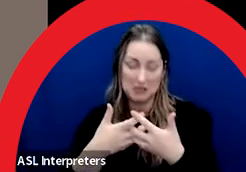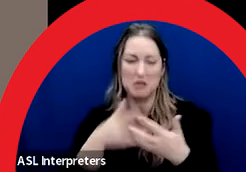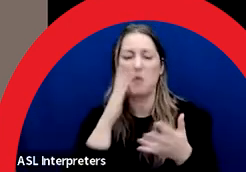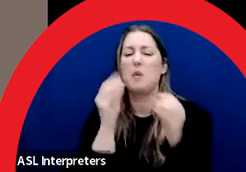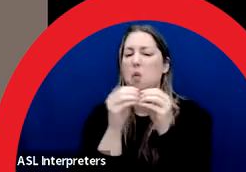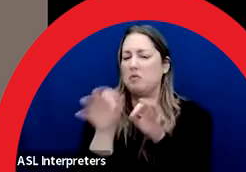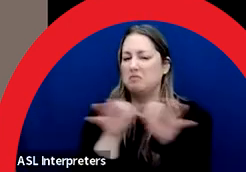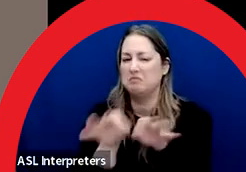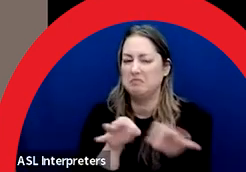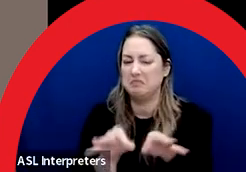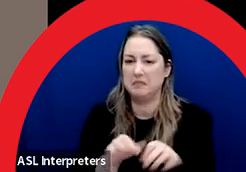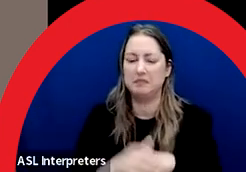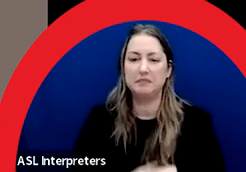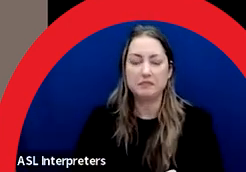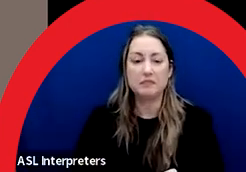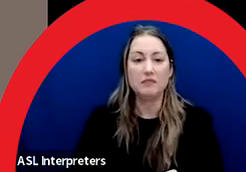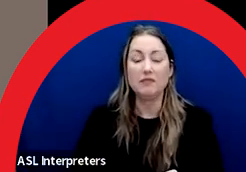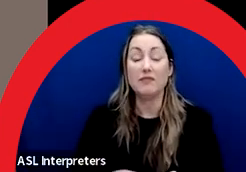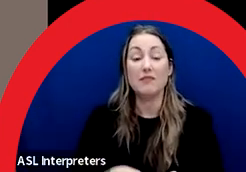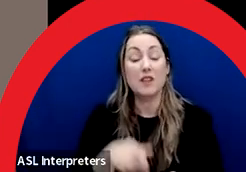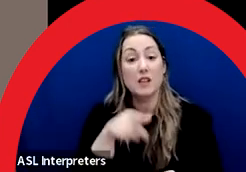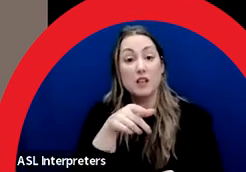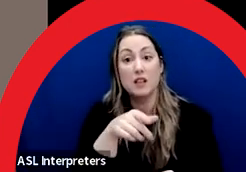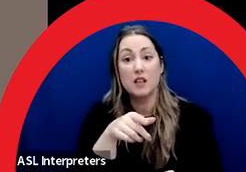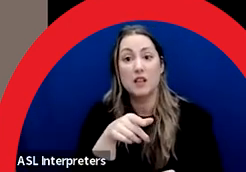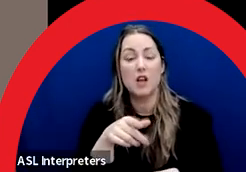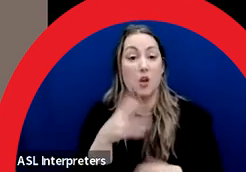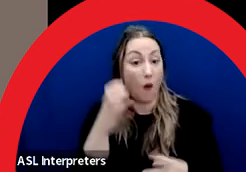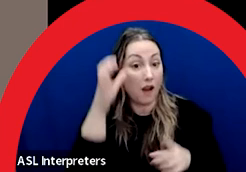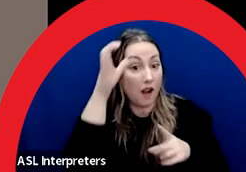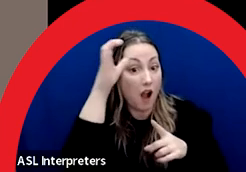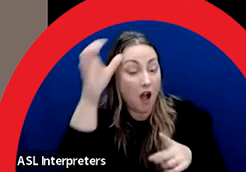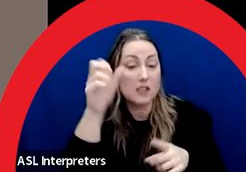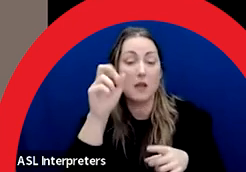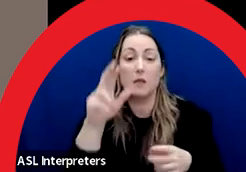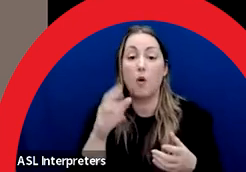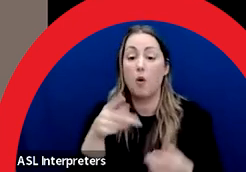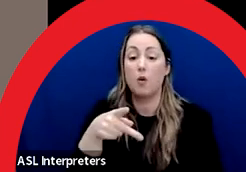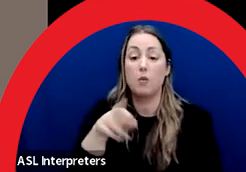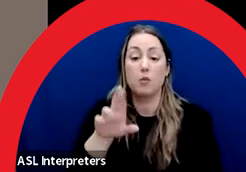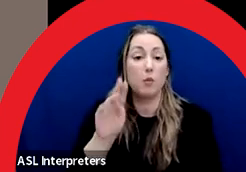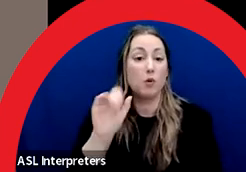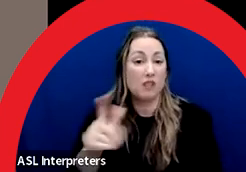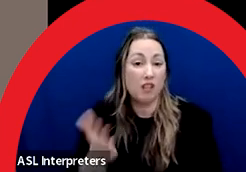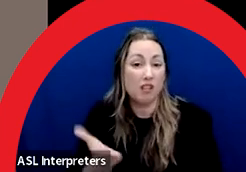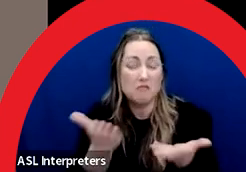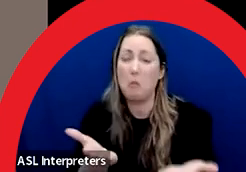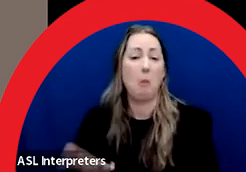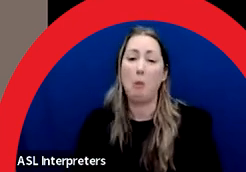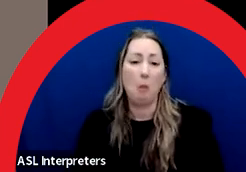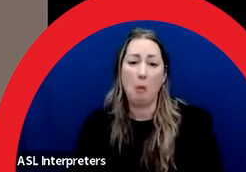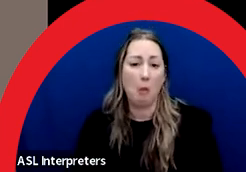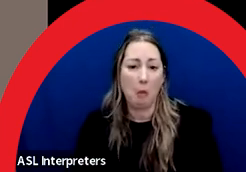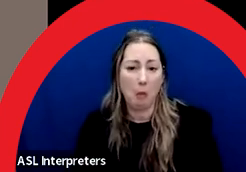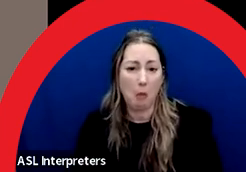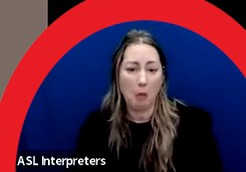You may notice that there's no request for concepts or proposals in the submission package. That is because we ask